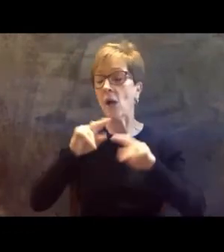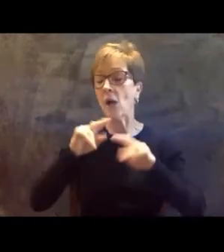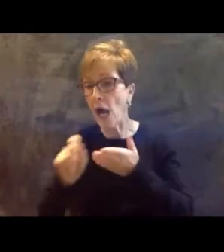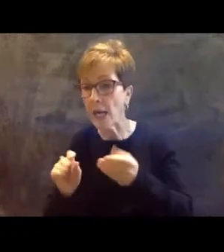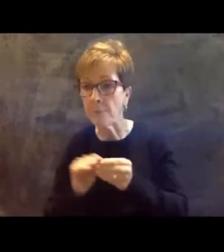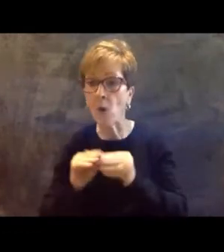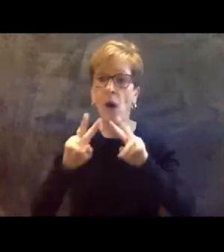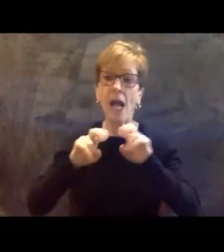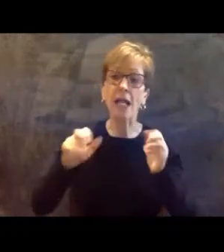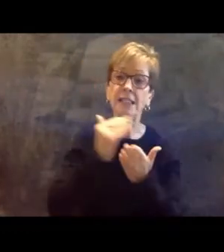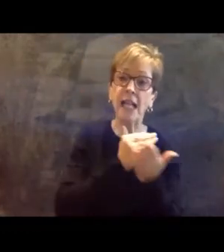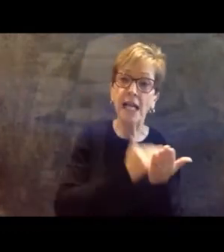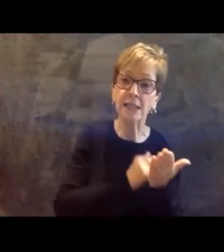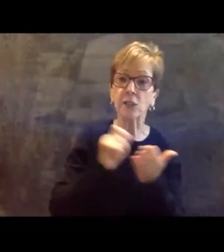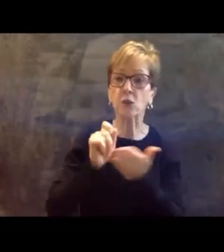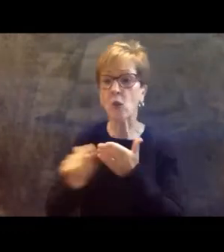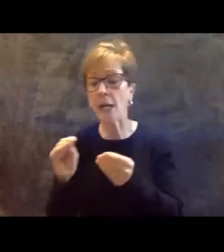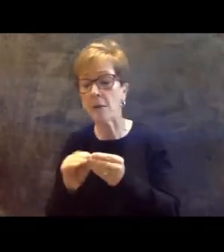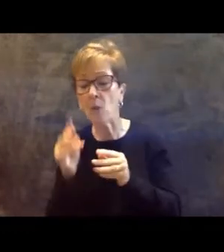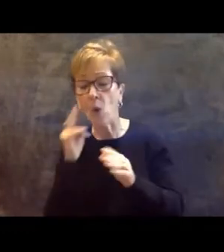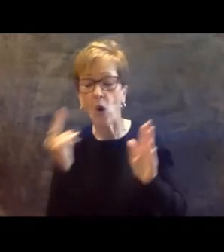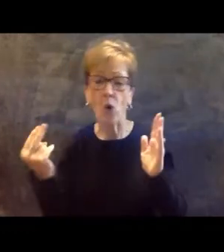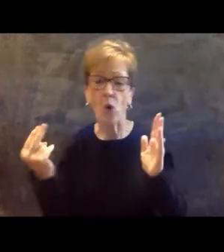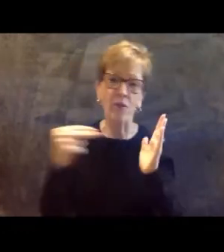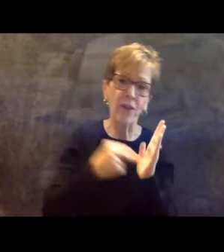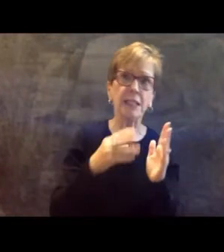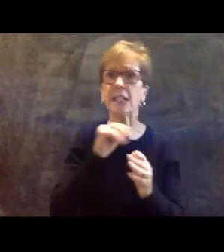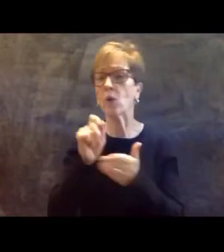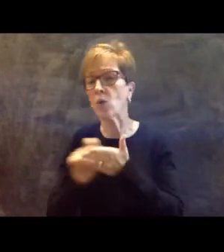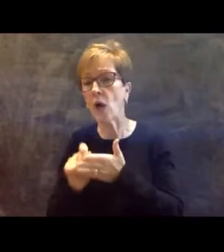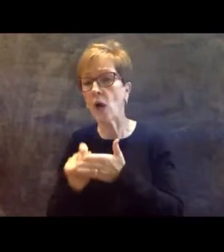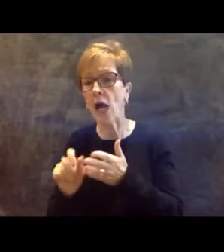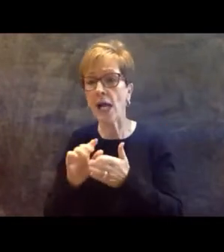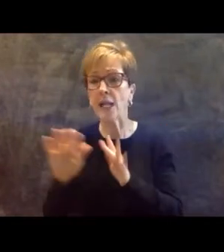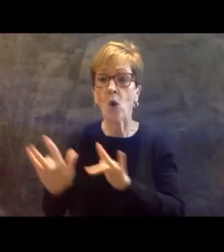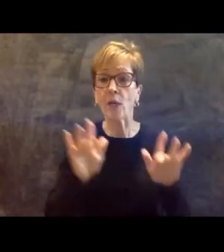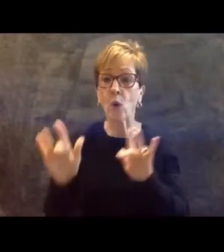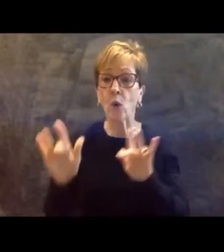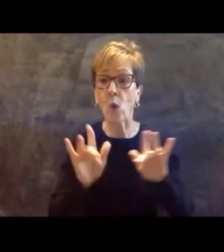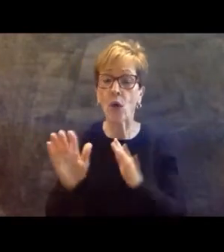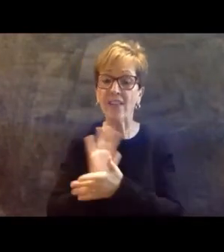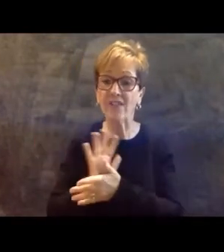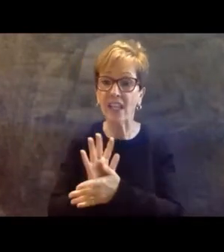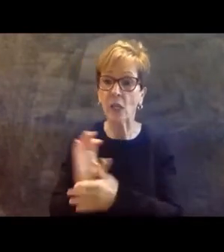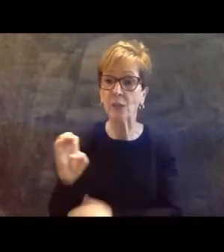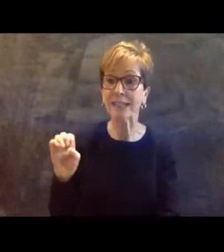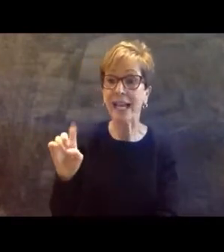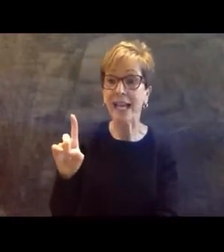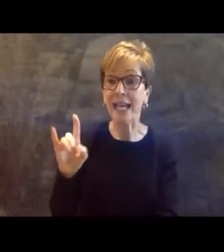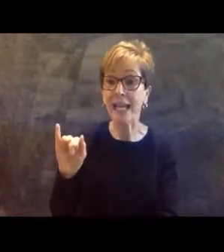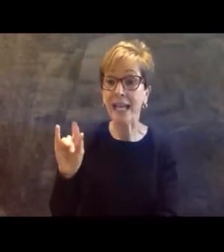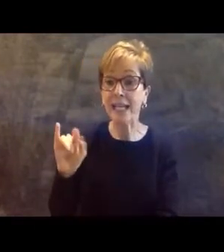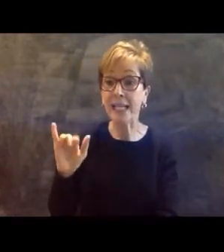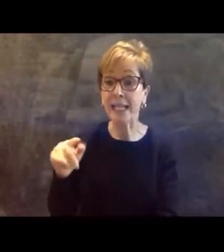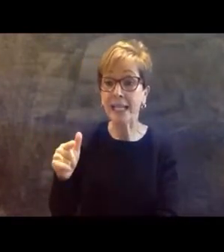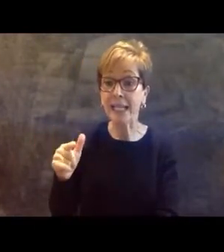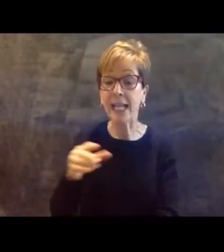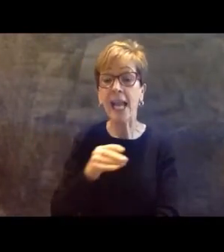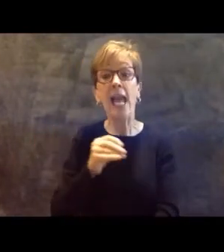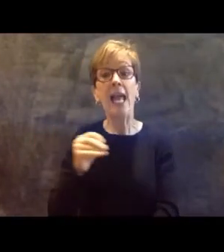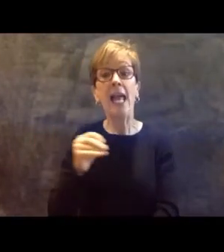writing a little more, reflecting, writing, recording videos, editing, and then, and then